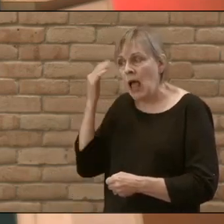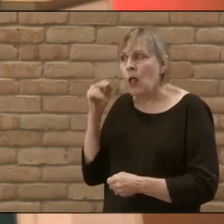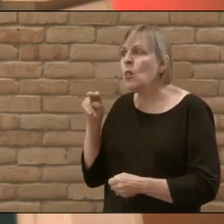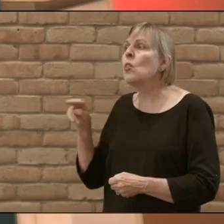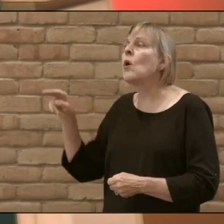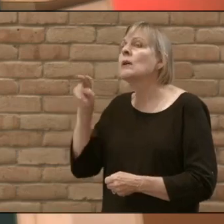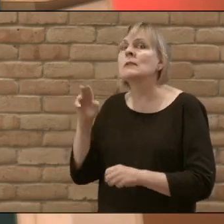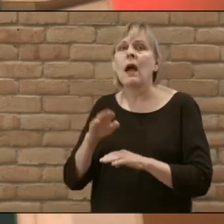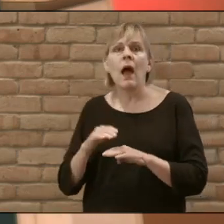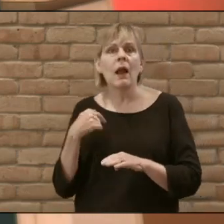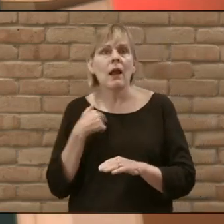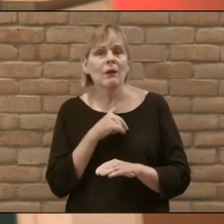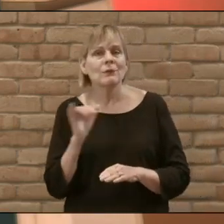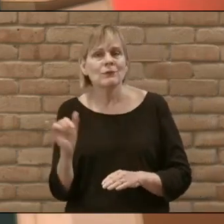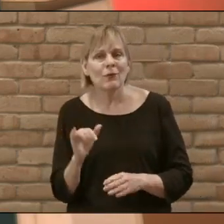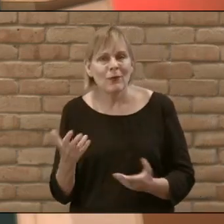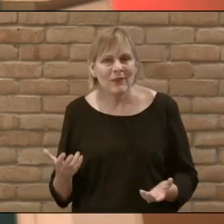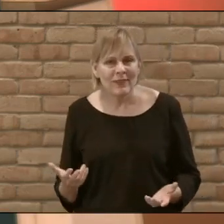all of us